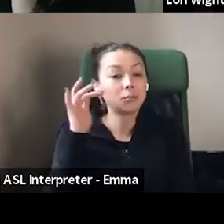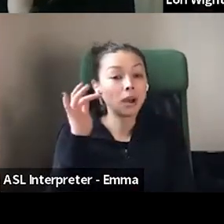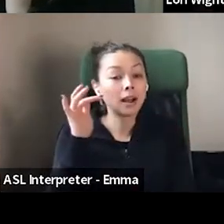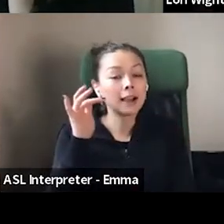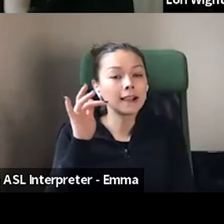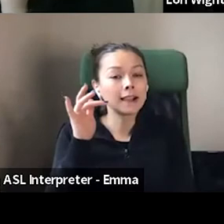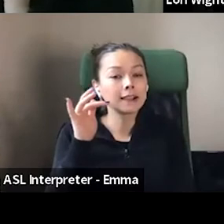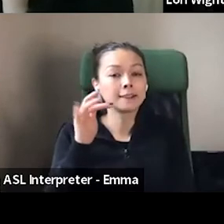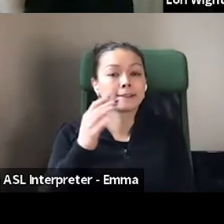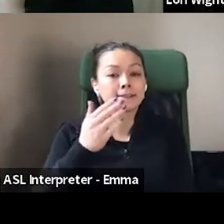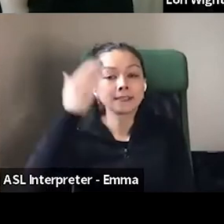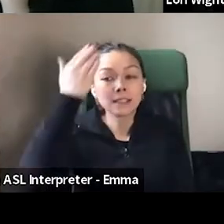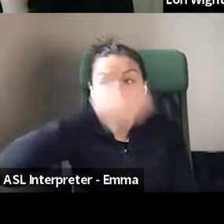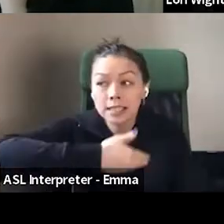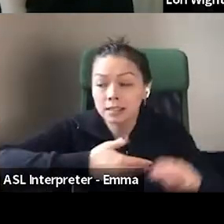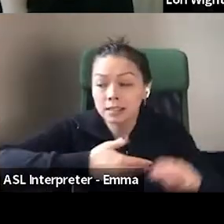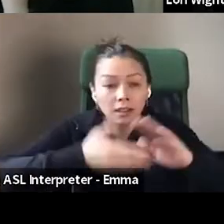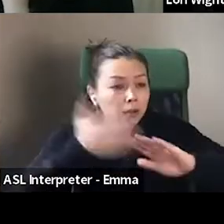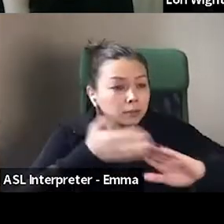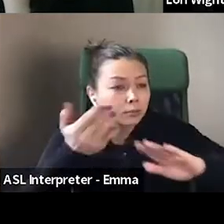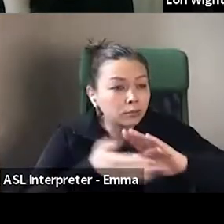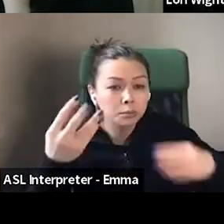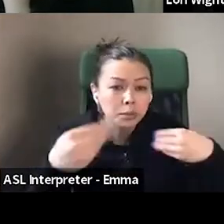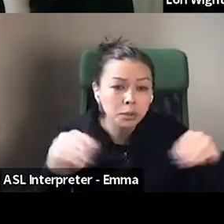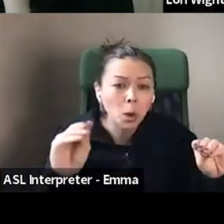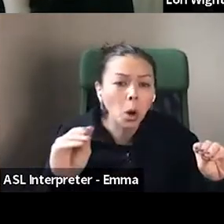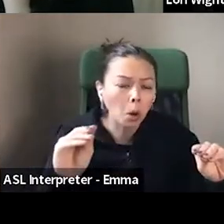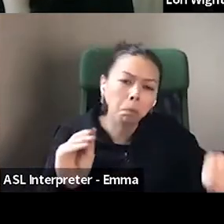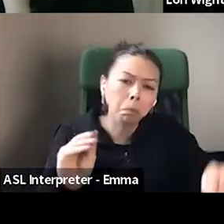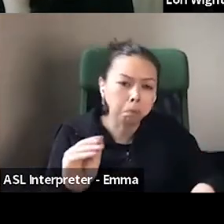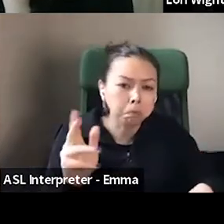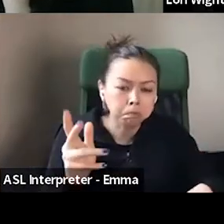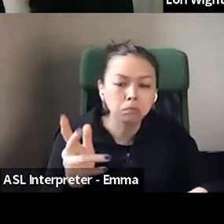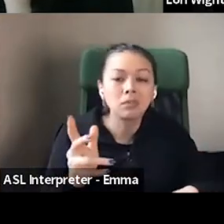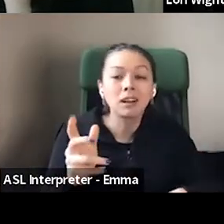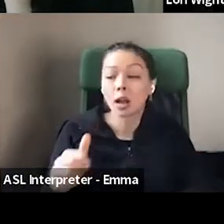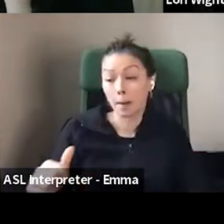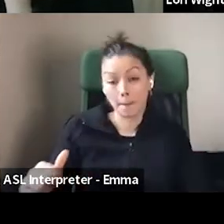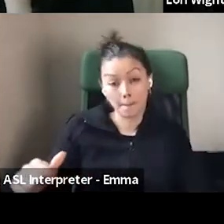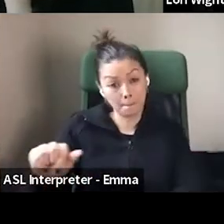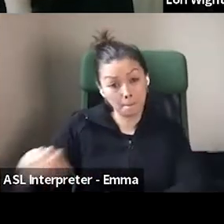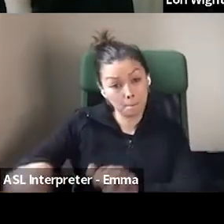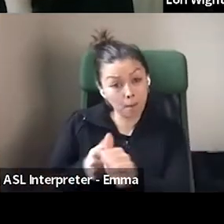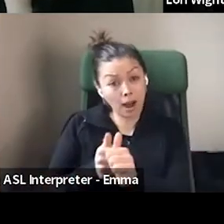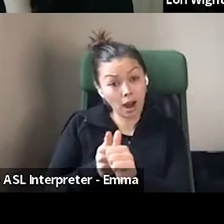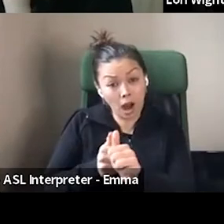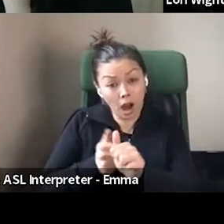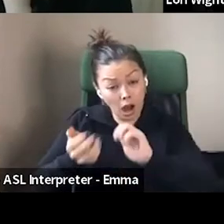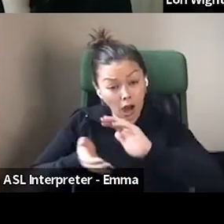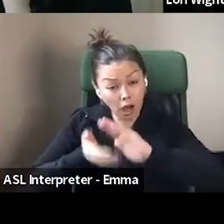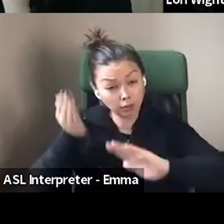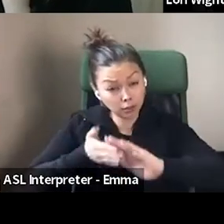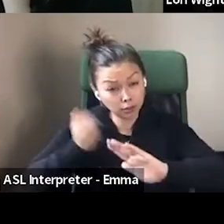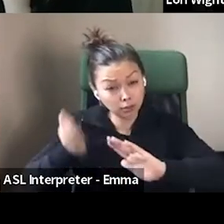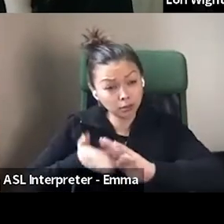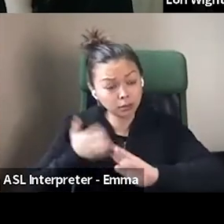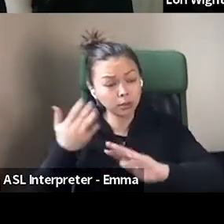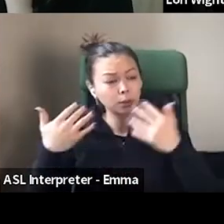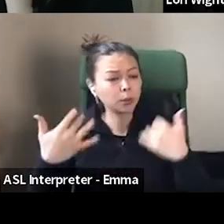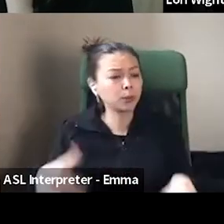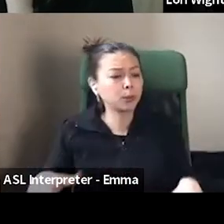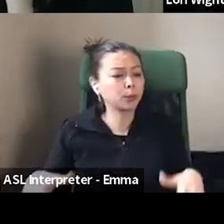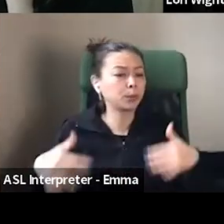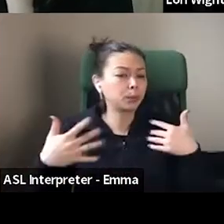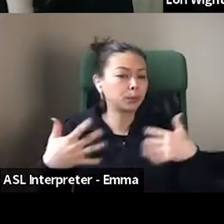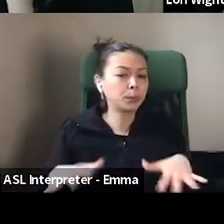not what I expected. So the learning curve there has been like straight up, no curve at all, just straight up line. But